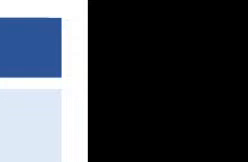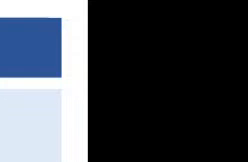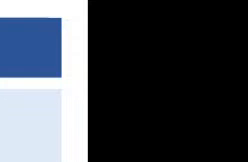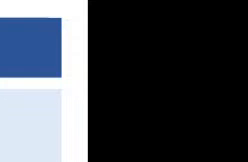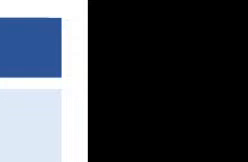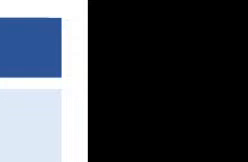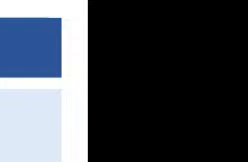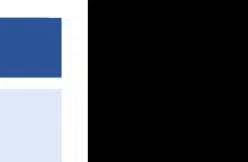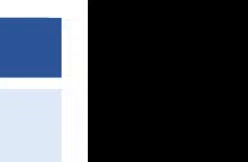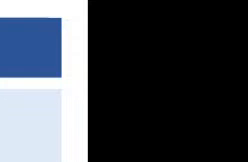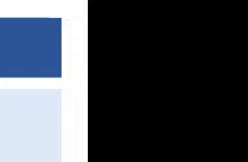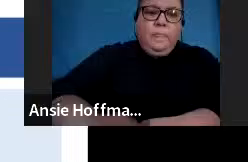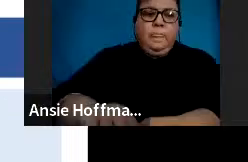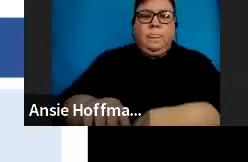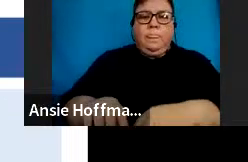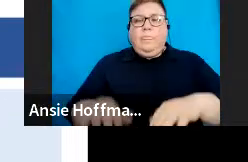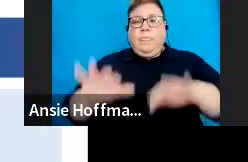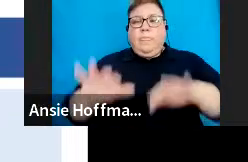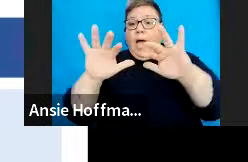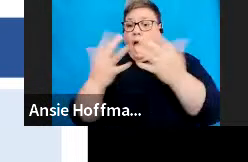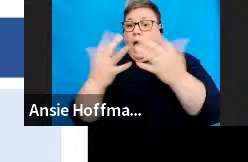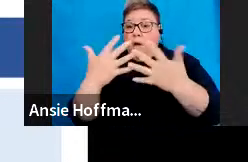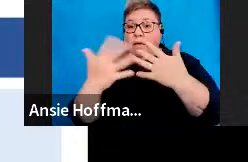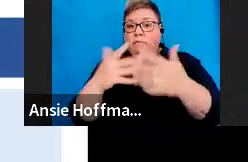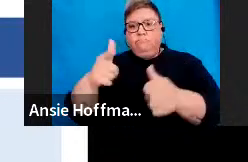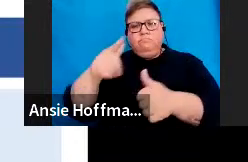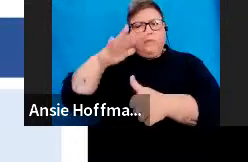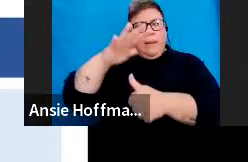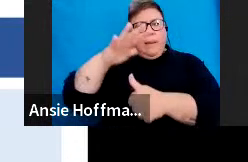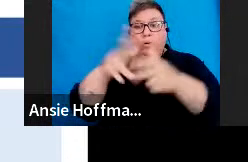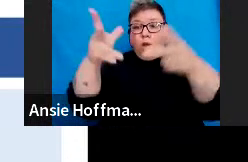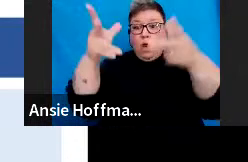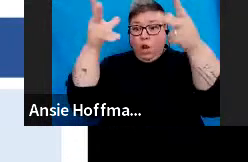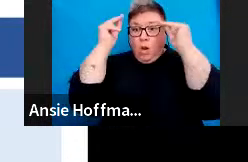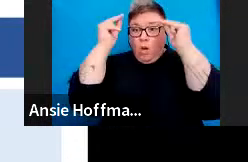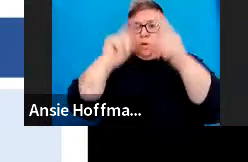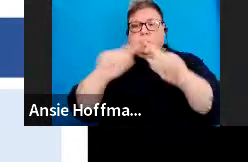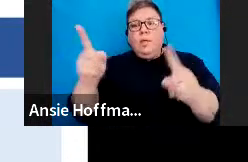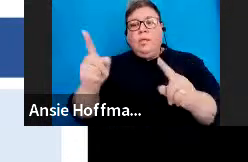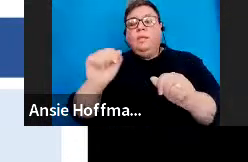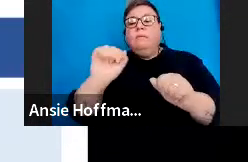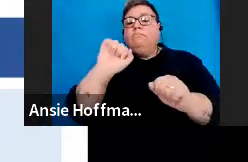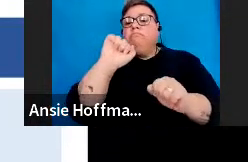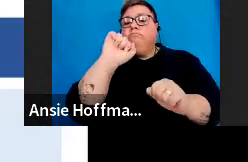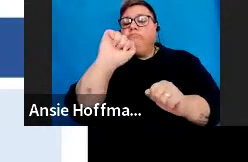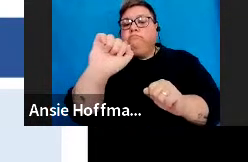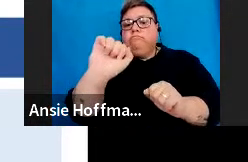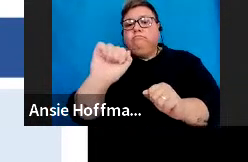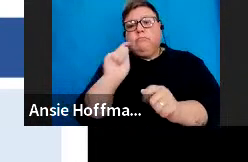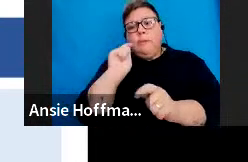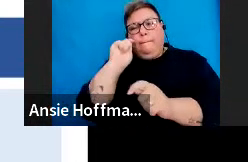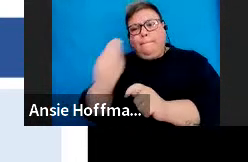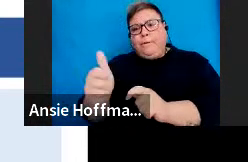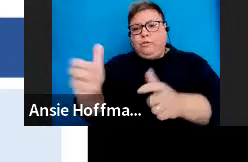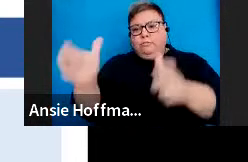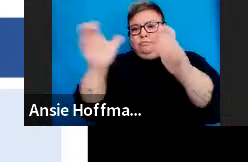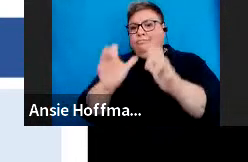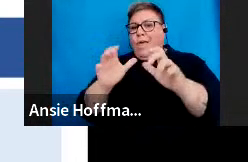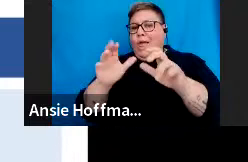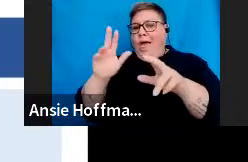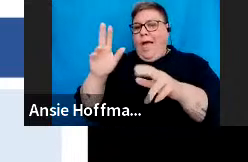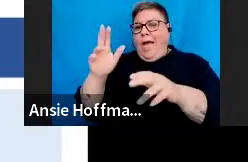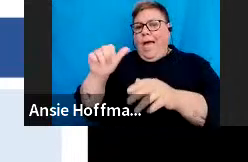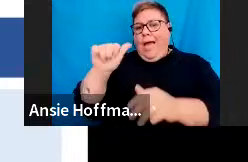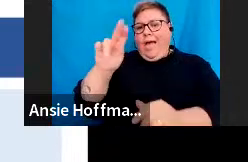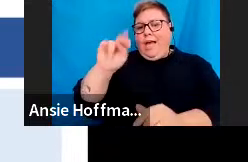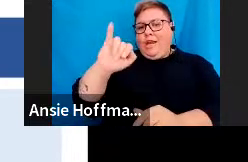However, it is important to note that the condition placed on the purchase of an annuity that the